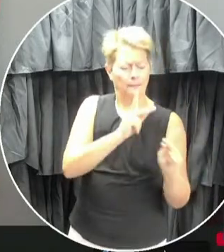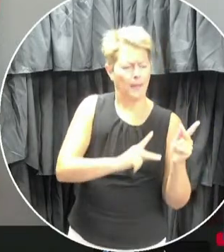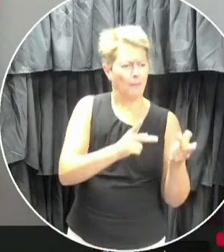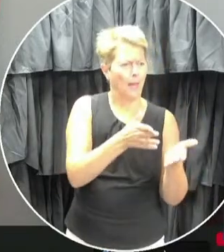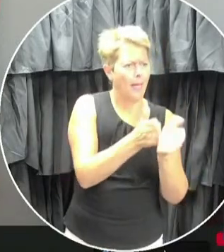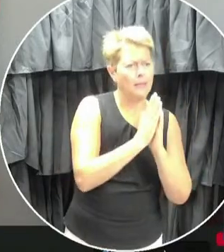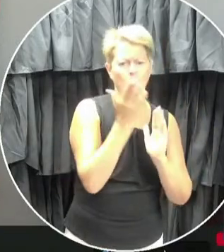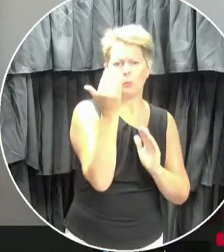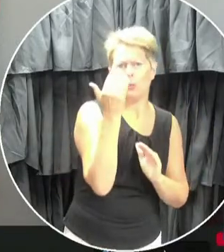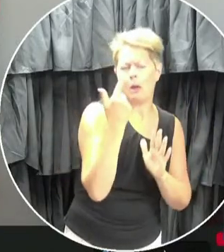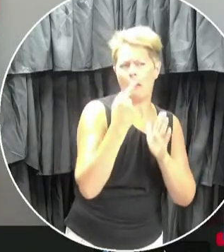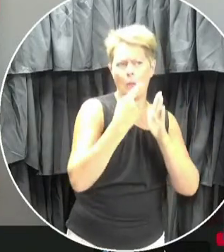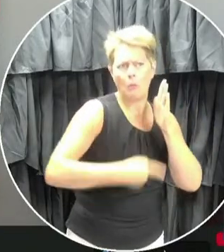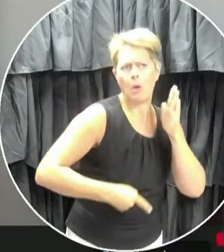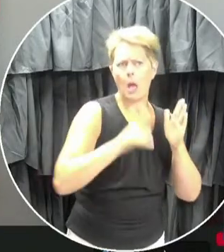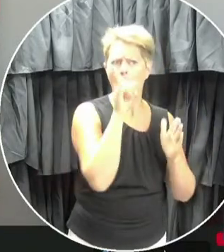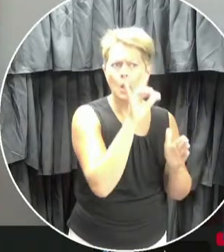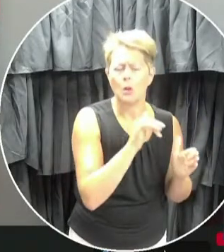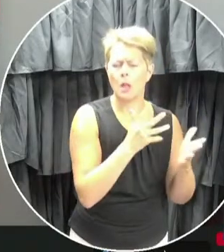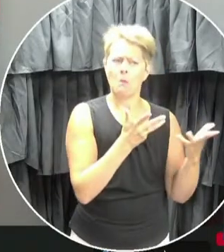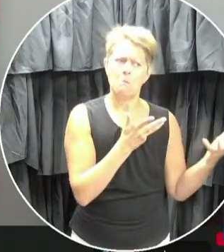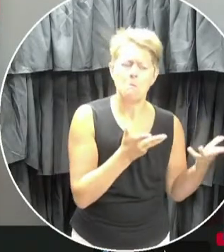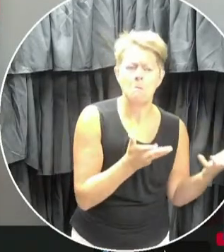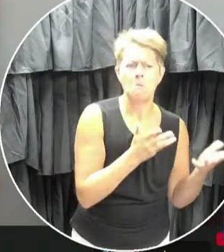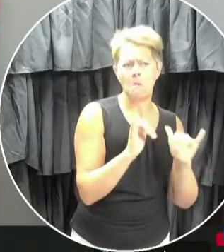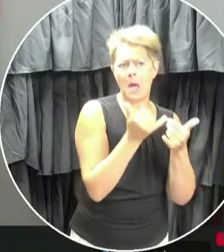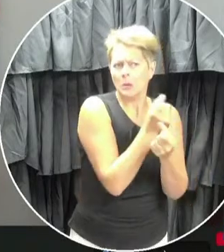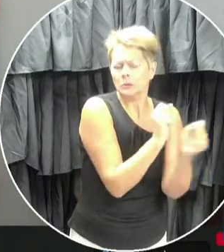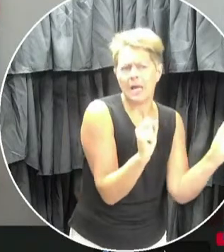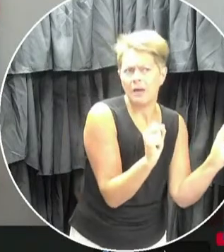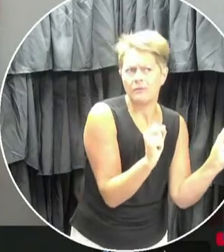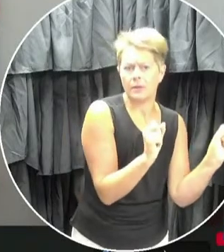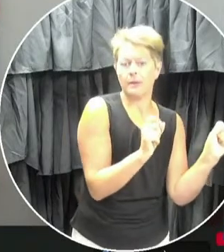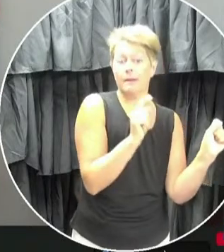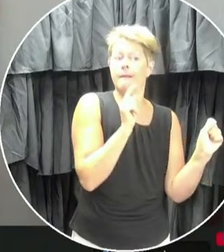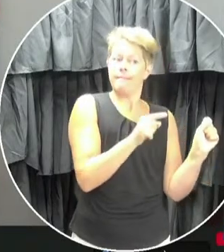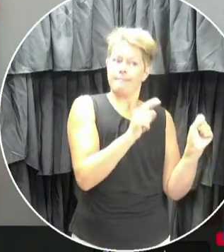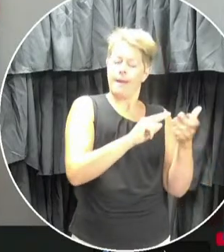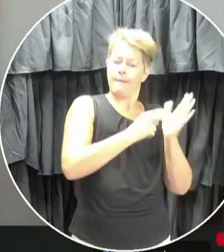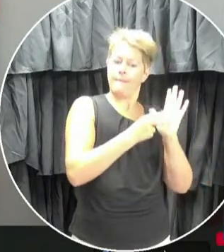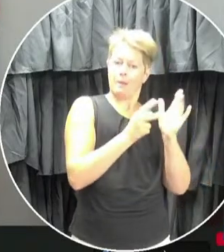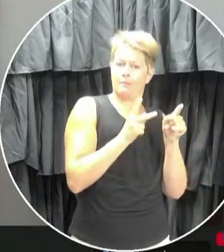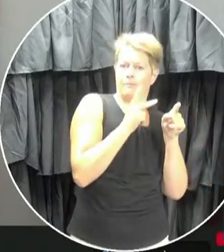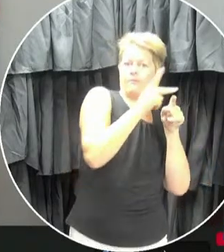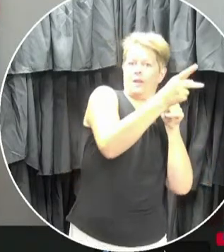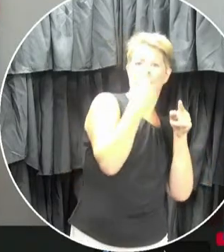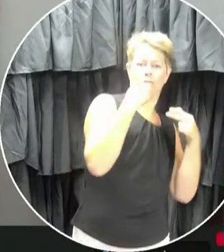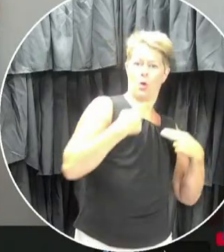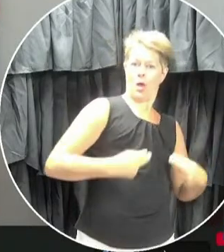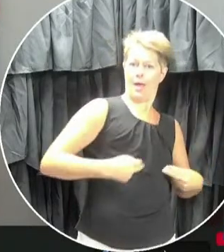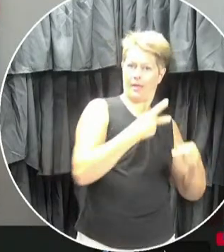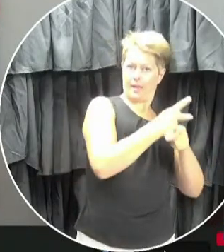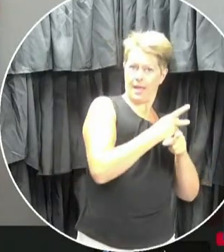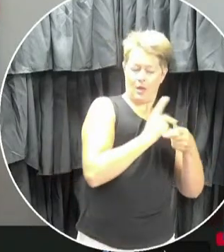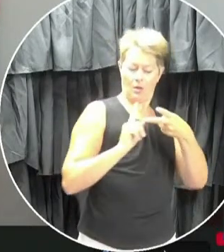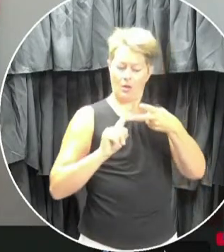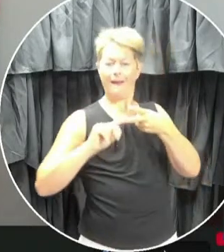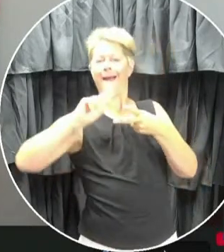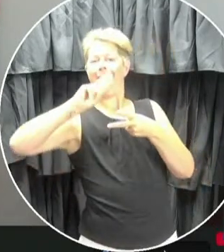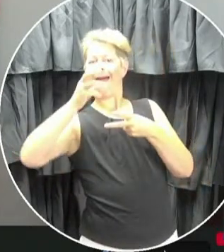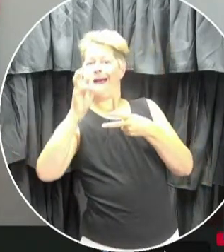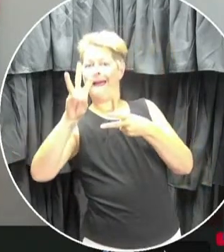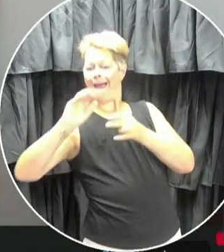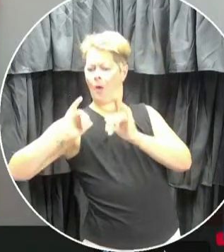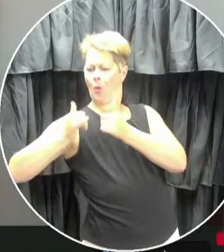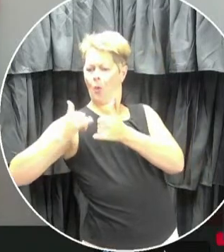answered as it relates to COVID and what we have to do safely. And that falls within the professional realm of health care. The how is what our